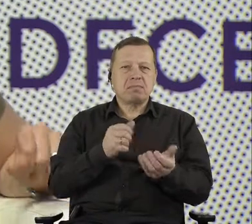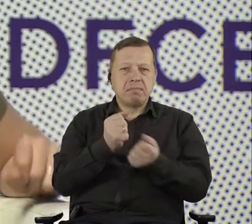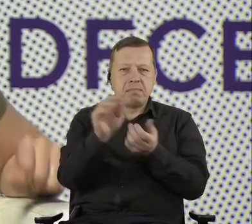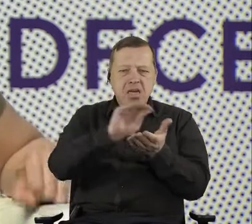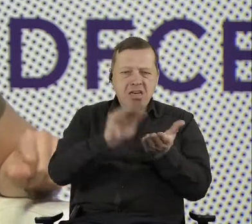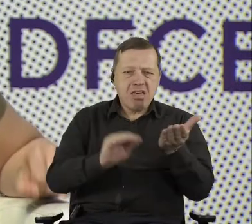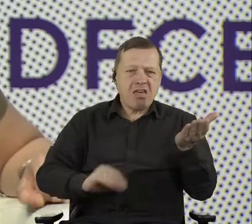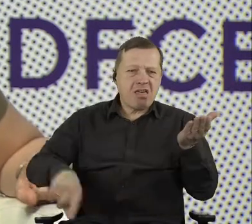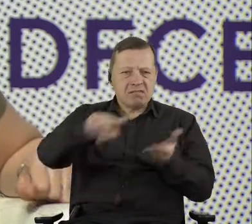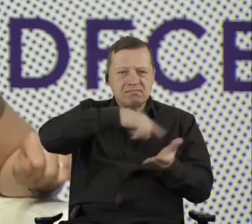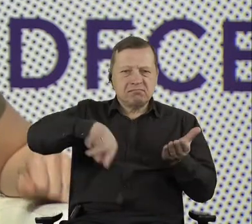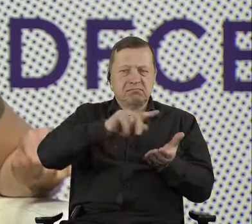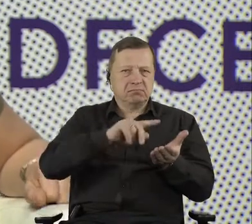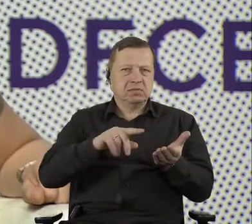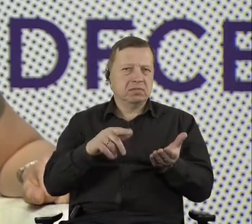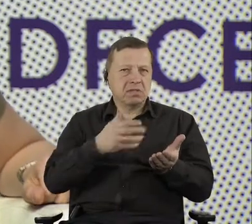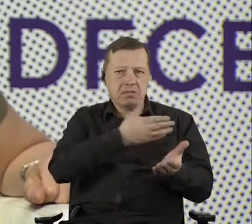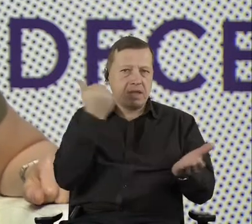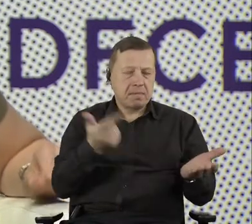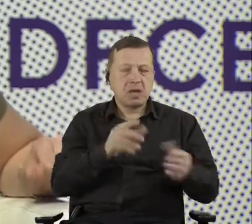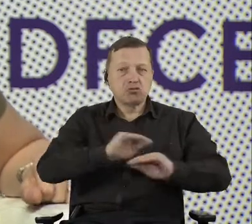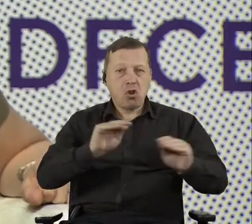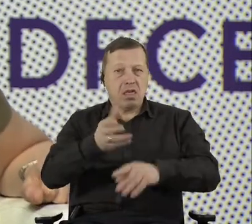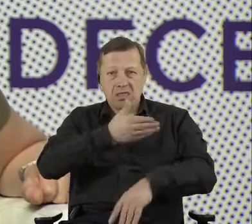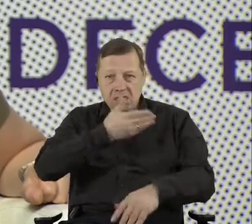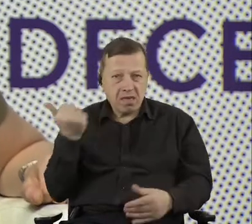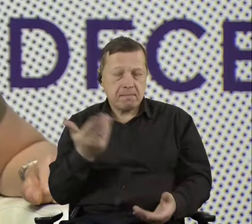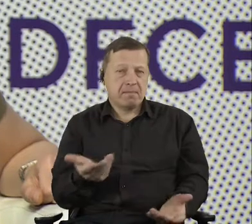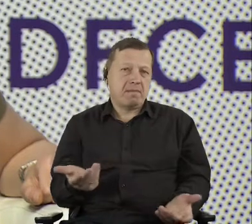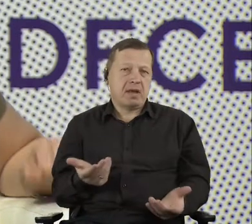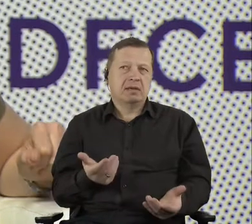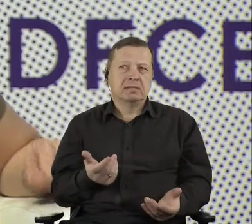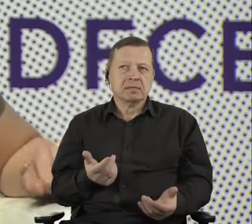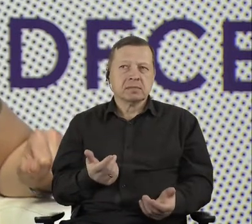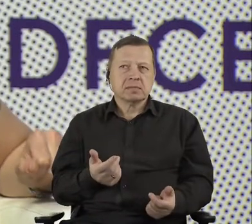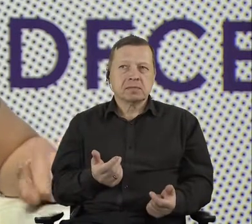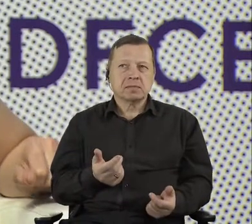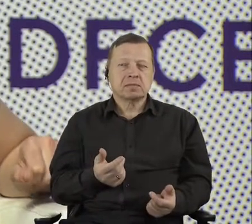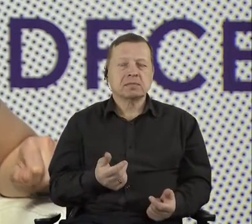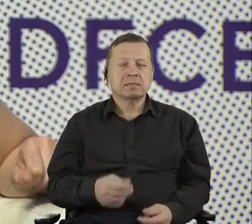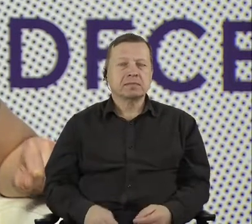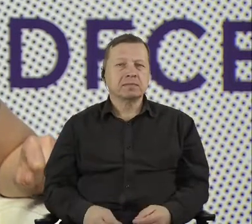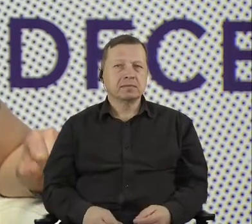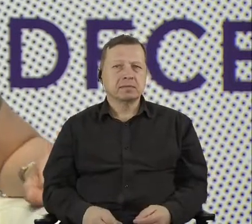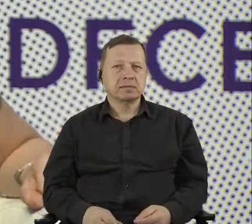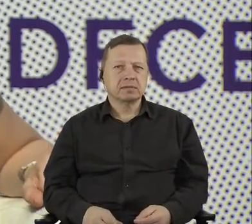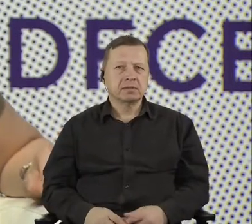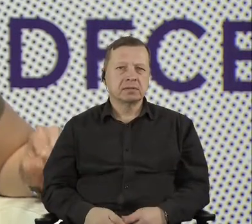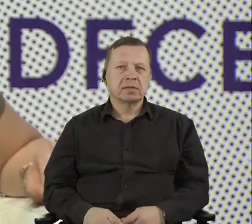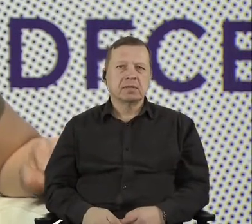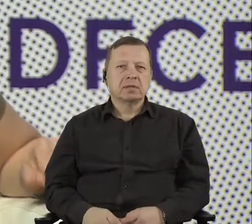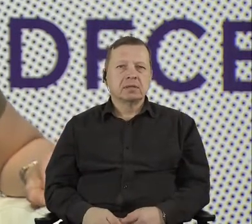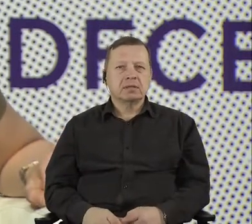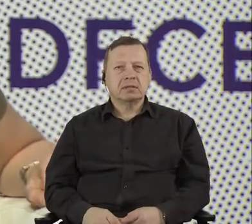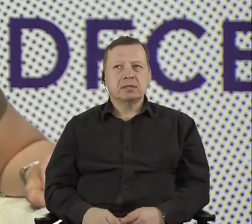to those who have a mandate to make decisions on deploying technology. And if there's no irregular, um, culture